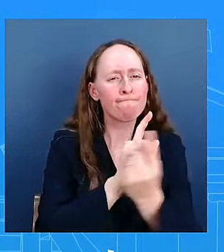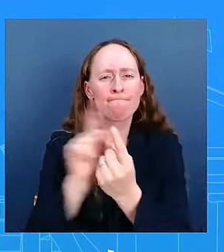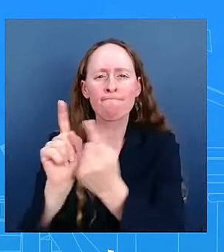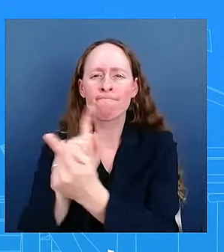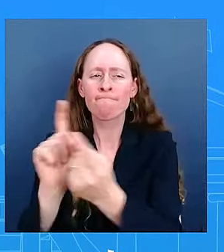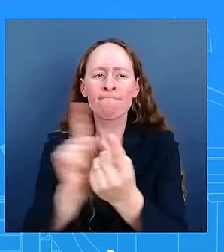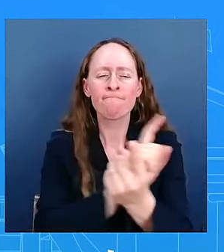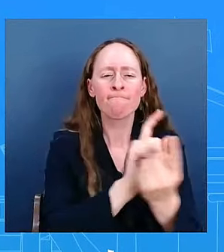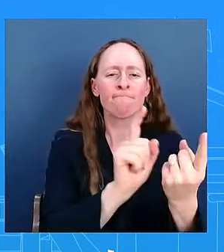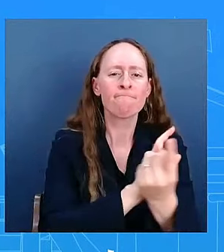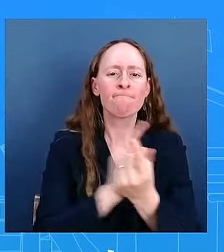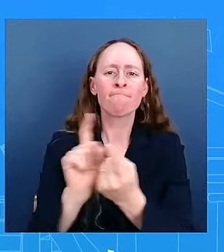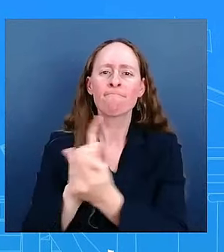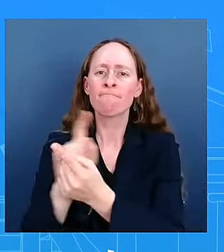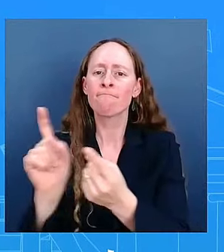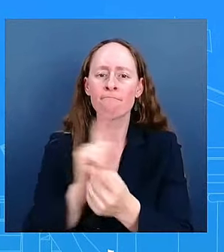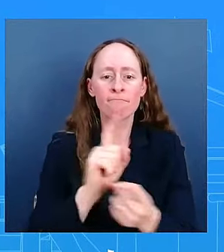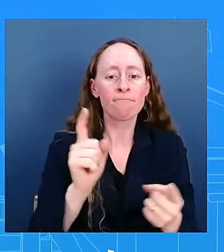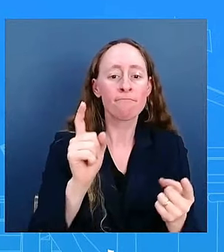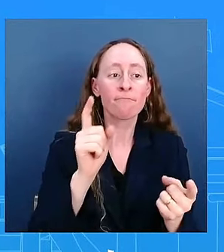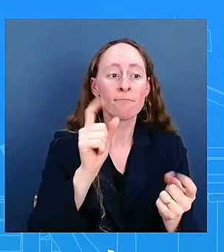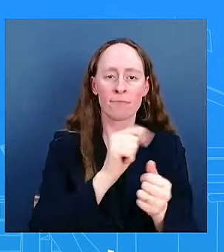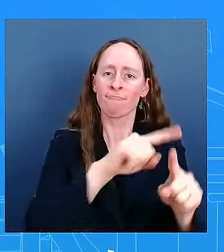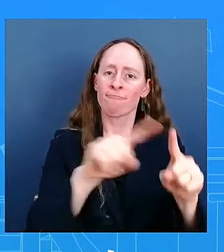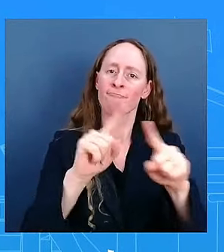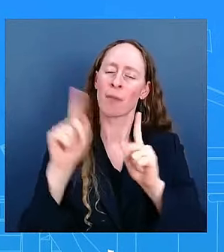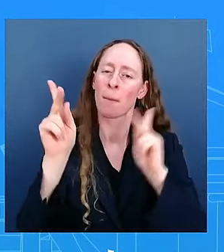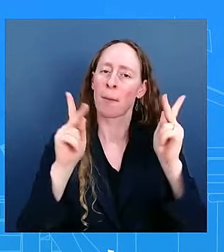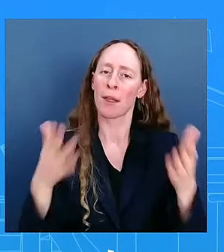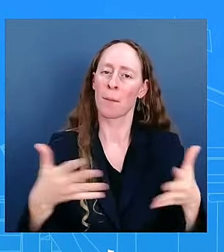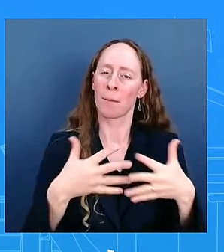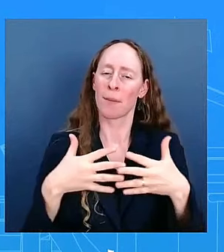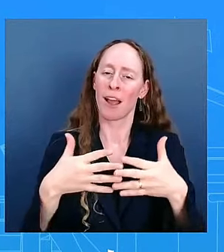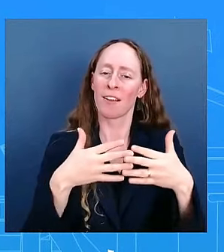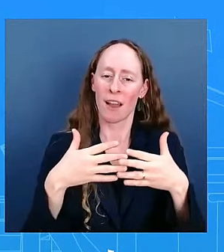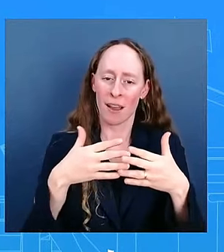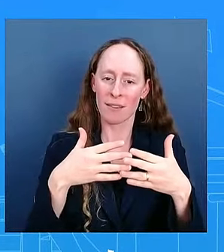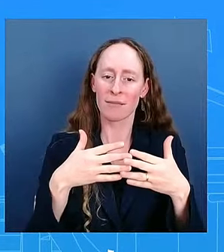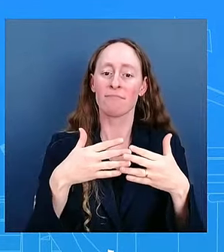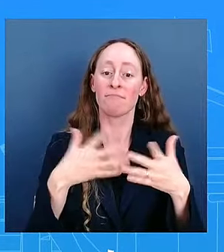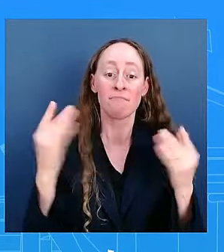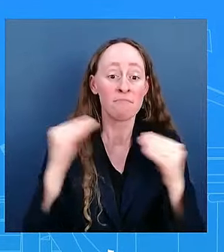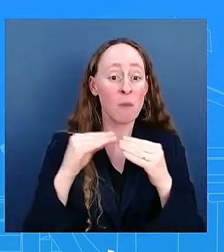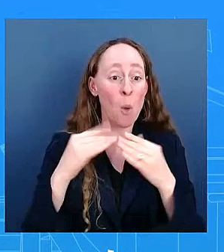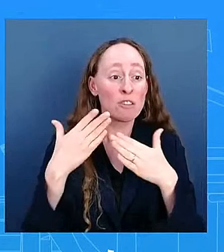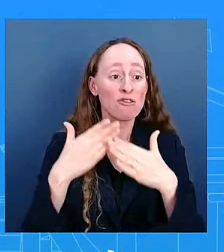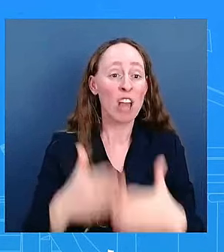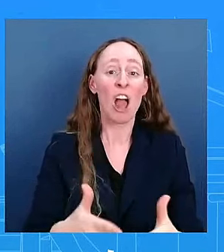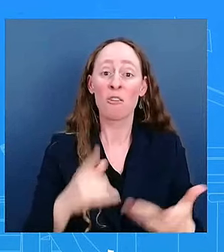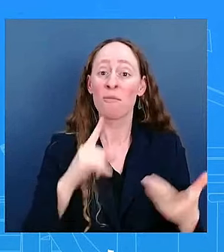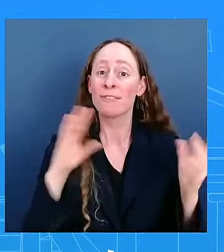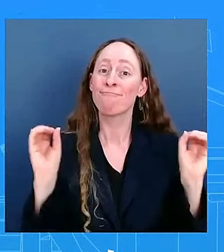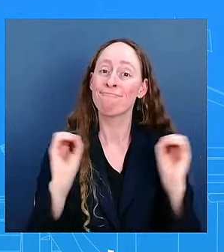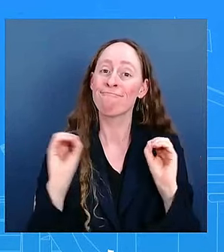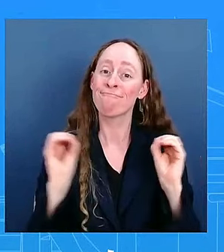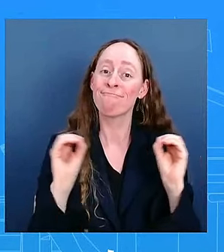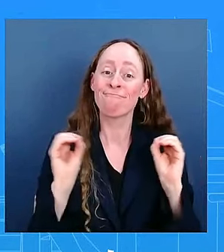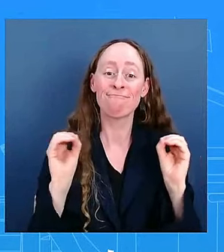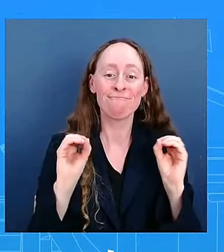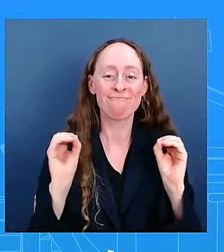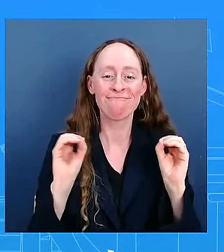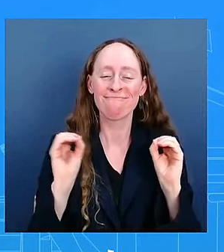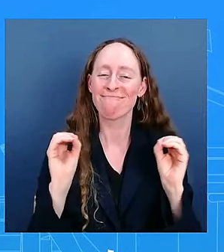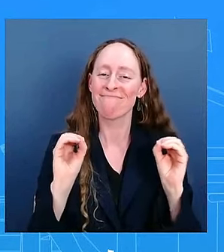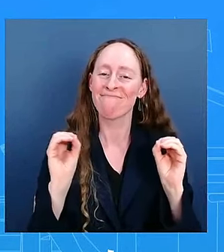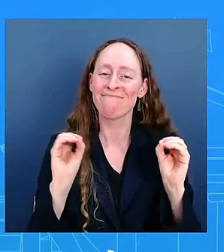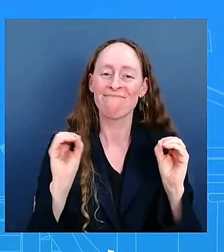with americans i don't have anything to share beyond what we already announced uh to all of you and share it with all of you about what the next couple days are going to look like